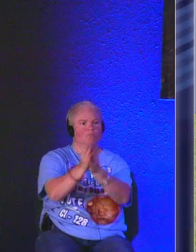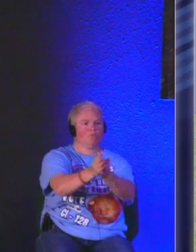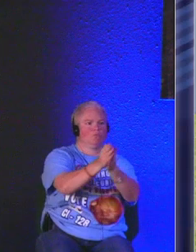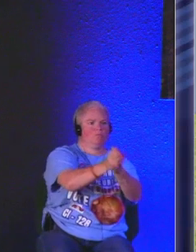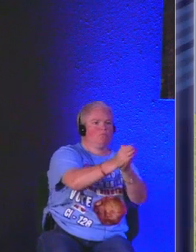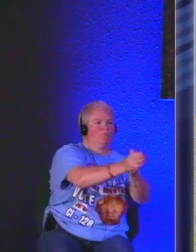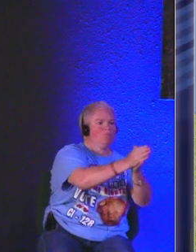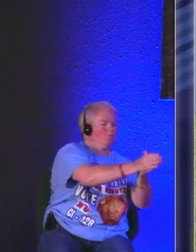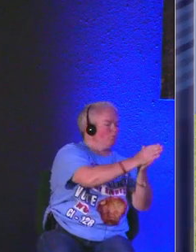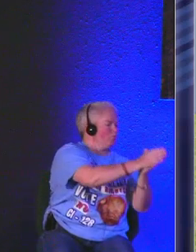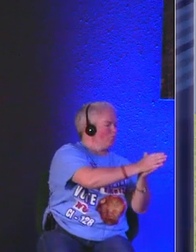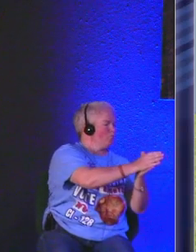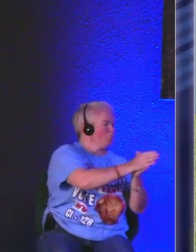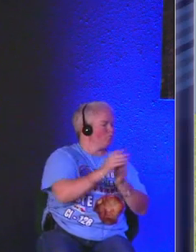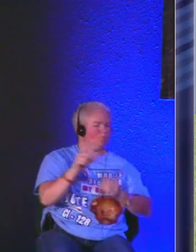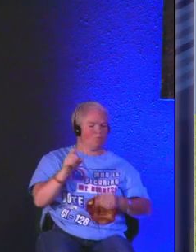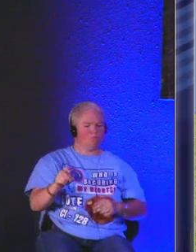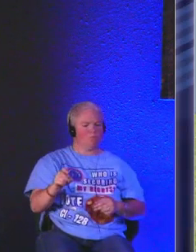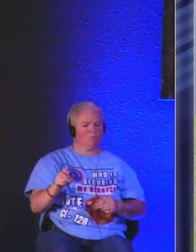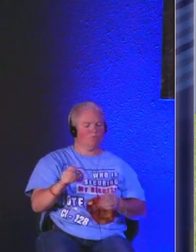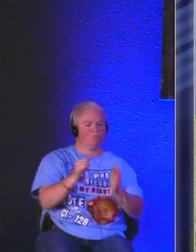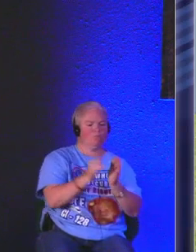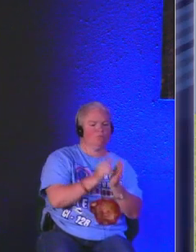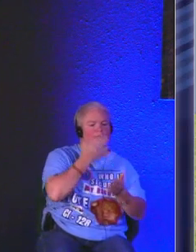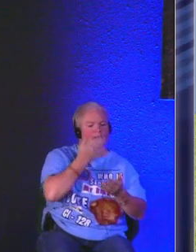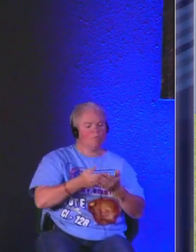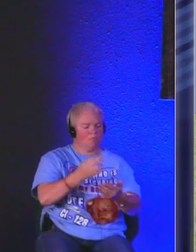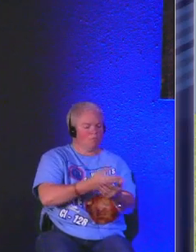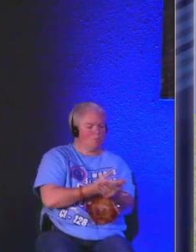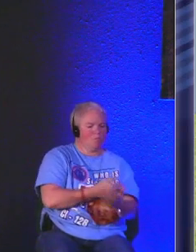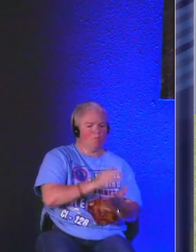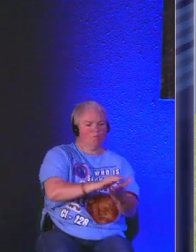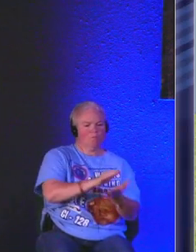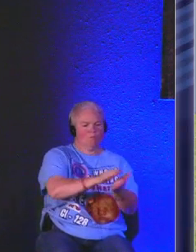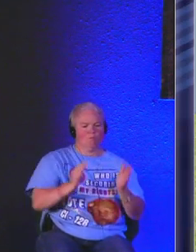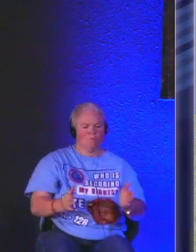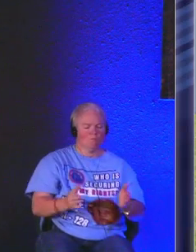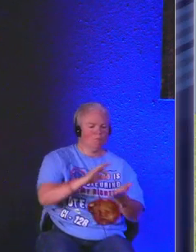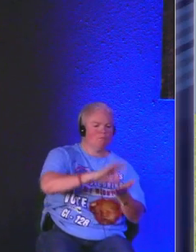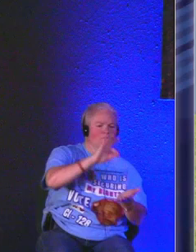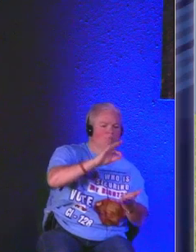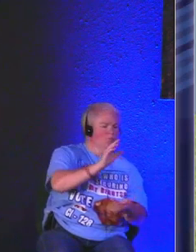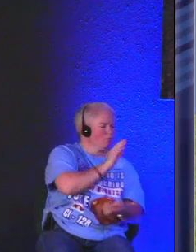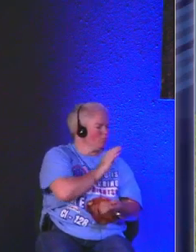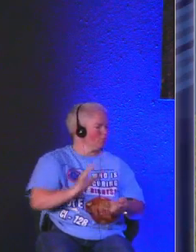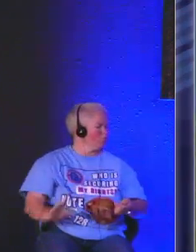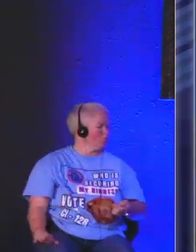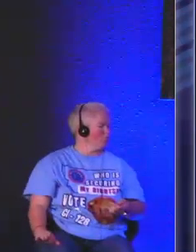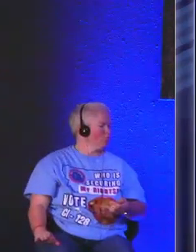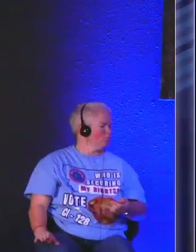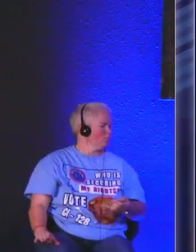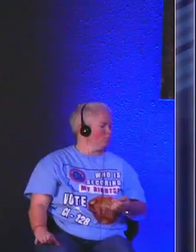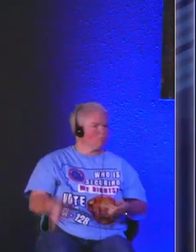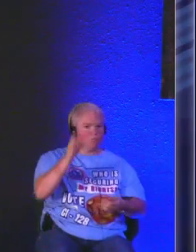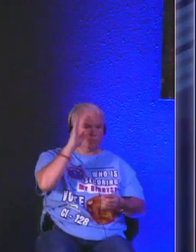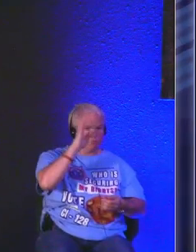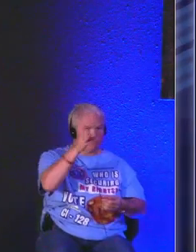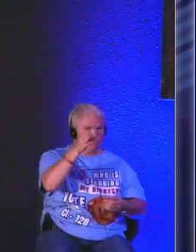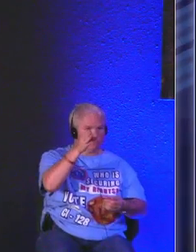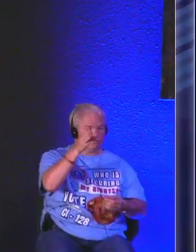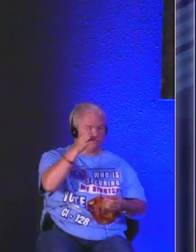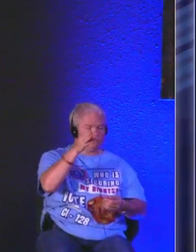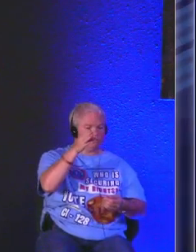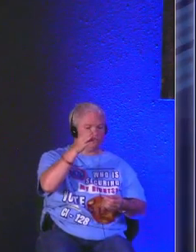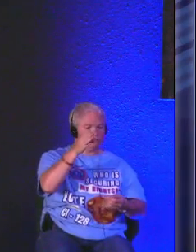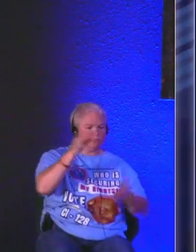one of us to the point that the good shepherd that we find in Christ was willing